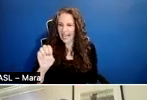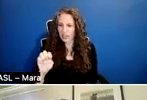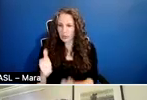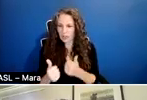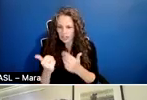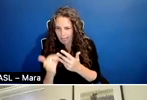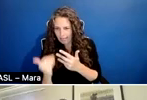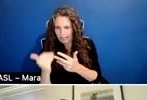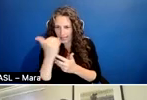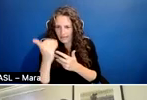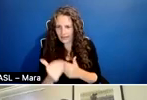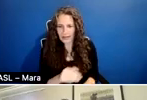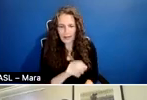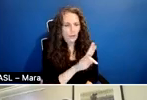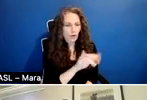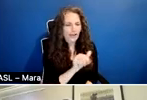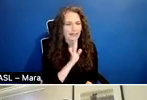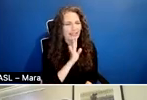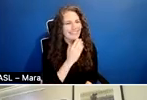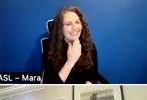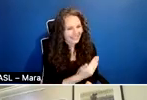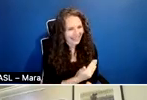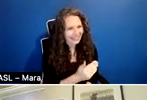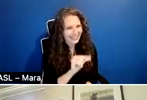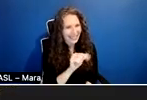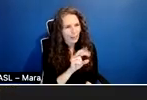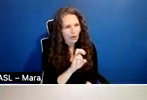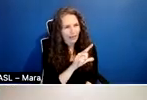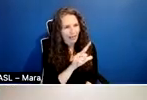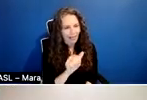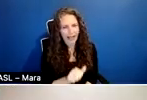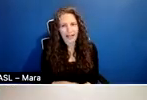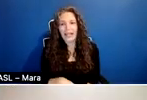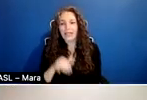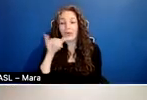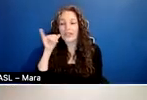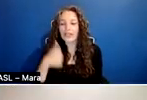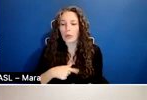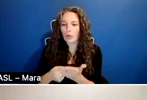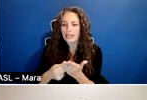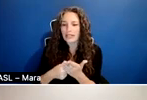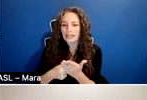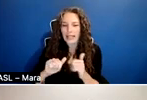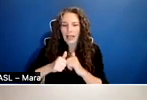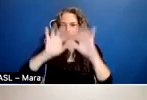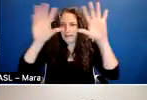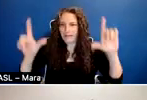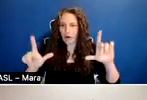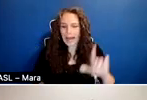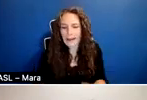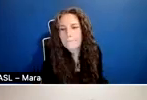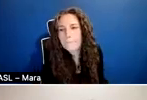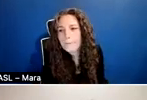Sure thing. Thanks, Gabriela. Um, so yeah, so yesterday we started talking about, you know, framing your, uh,